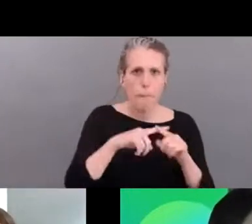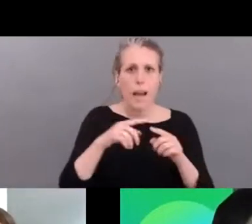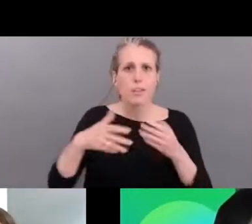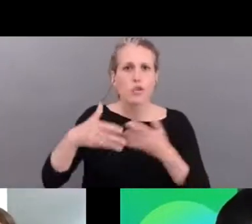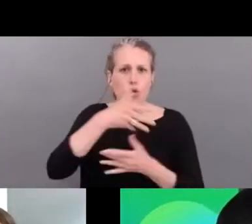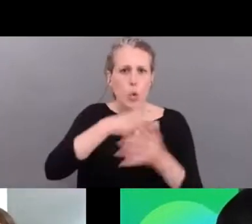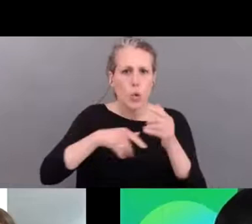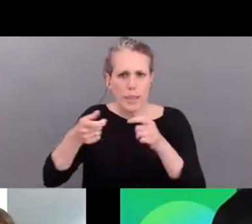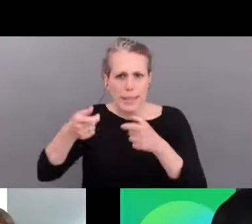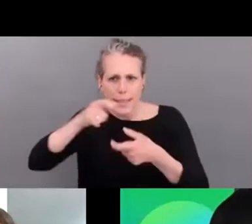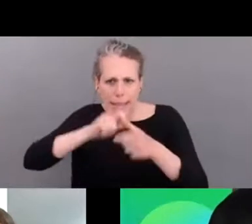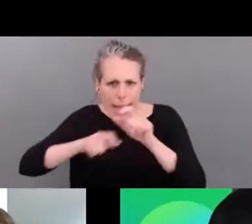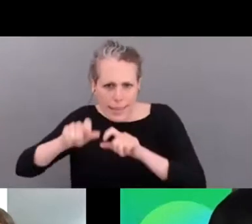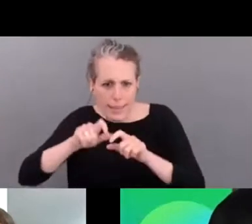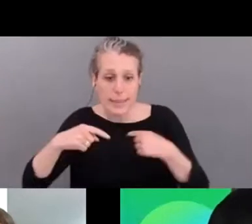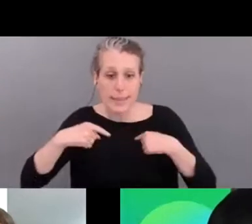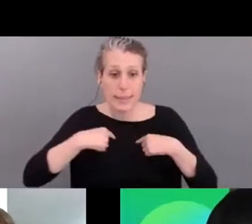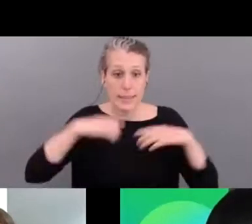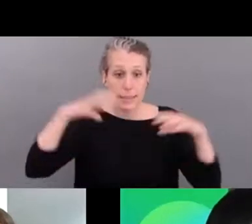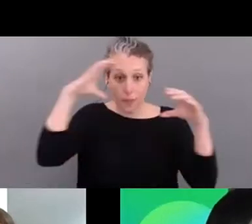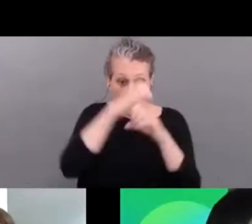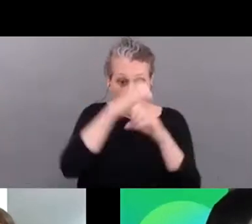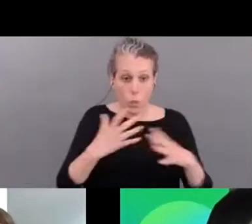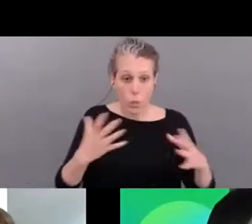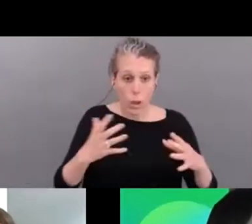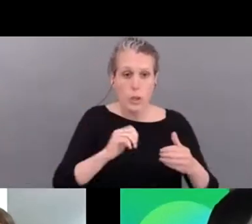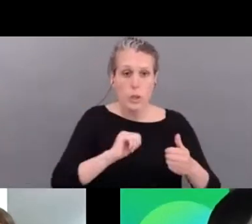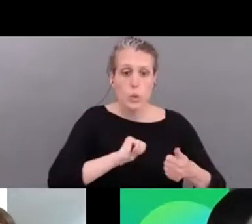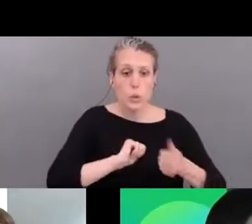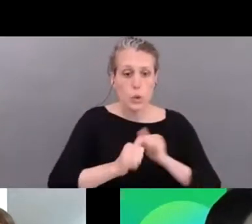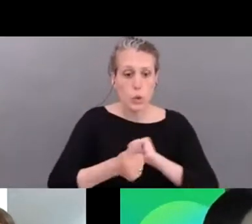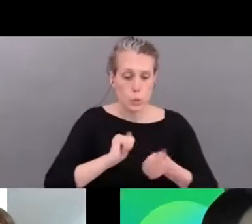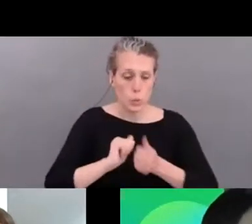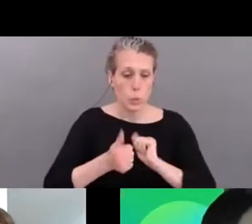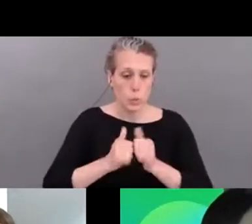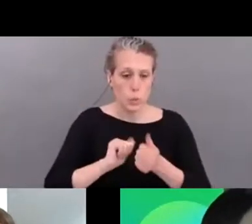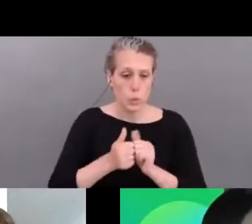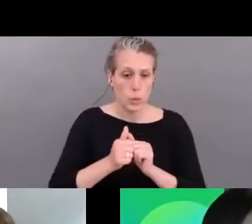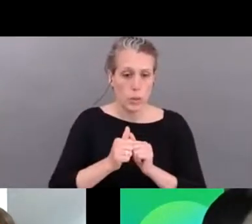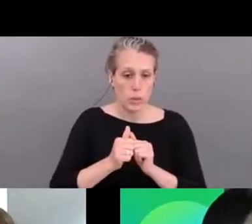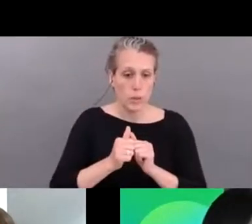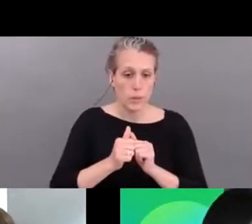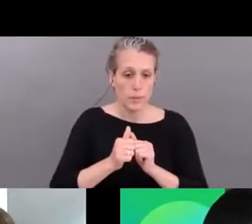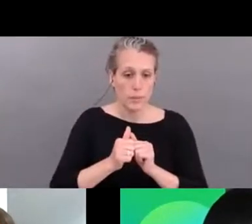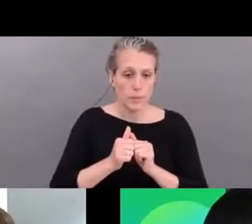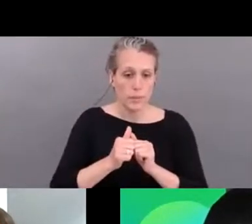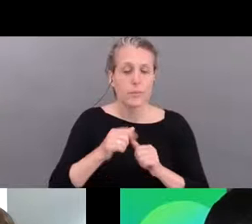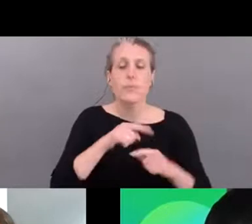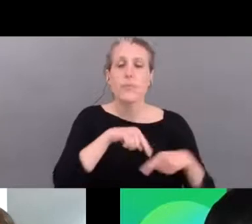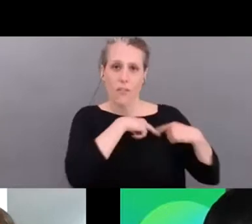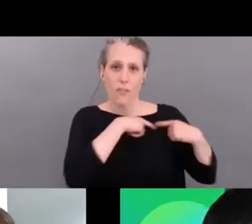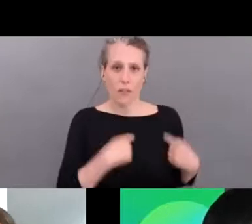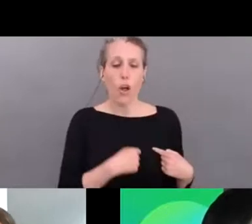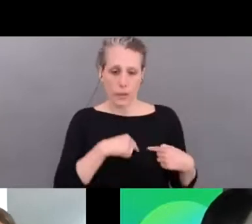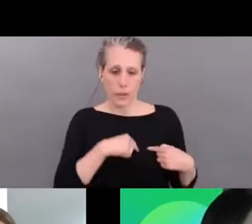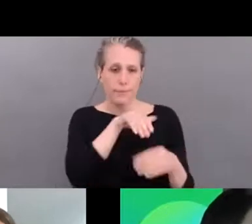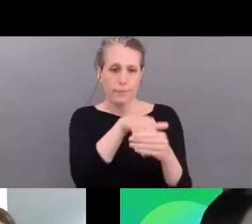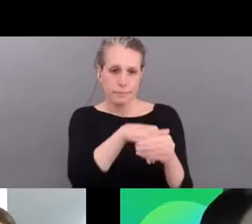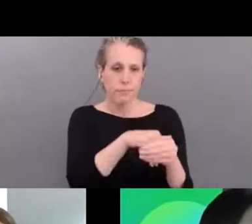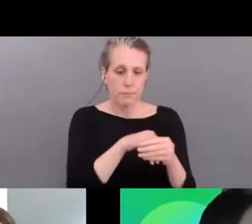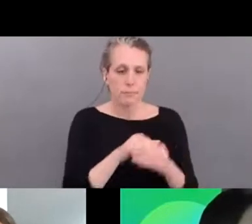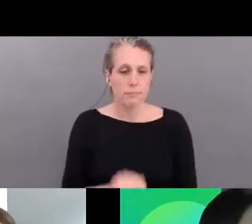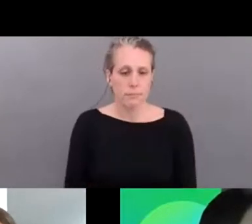uh my main focus is on sport volunteering which actually relates to uh what uh play green was uh mainly about